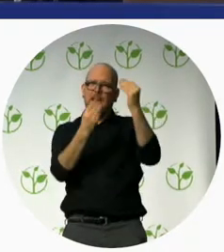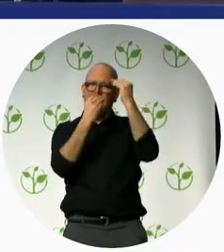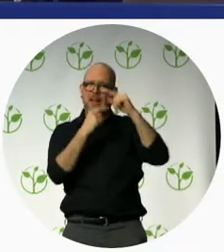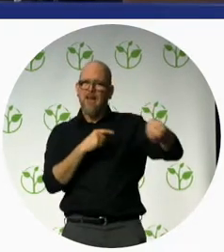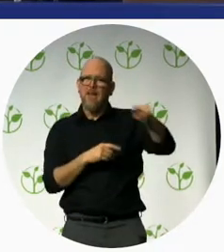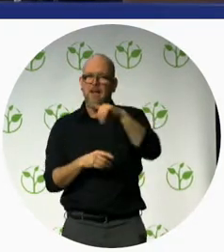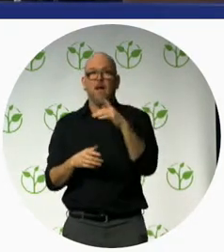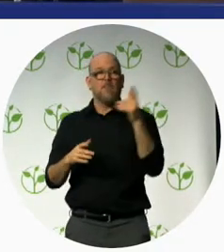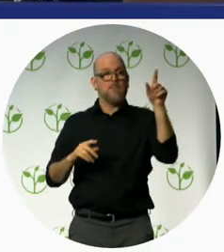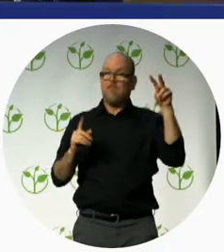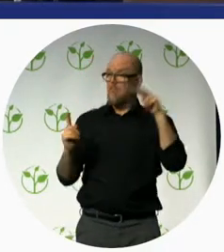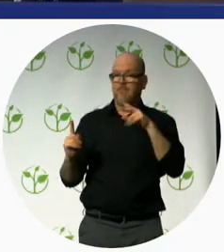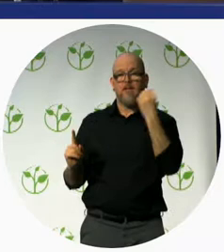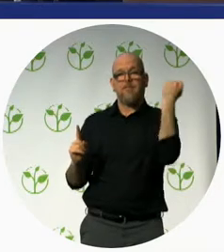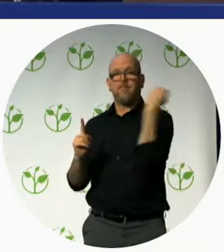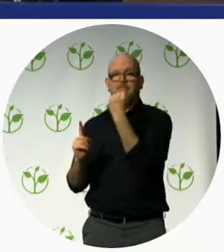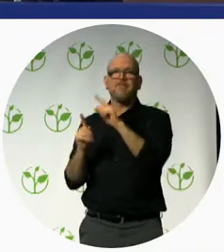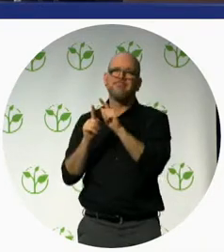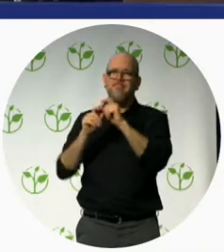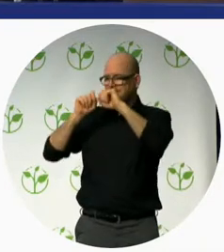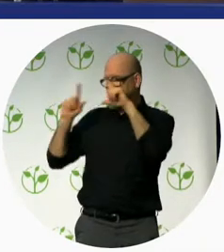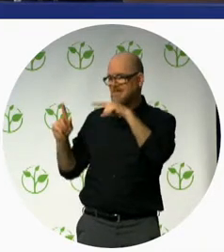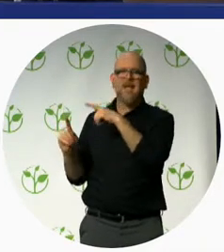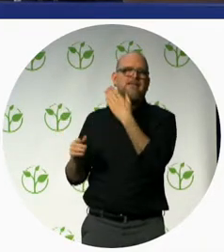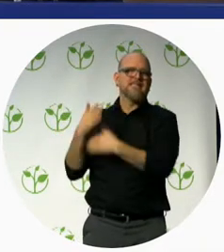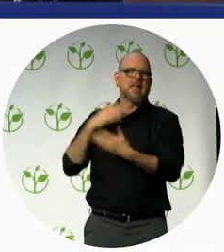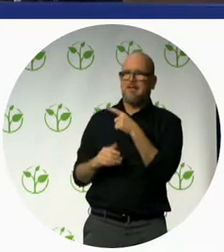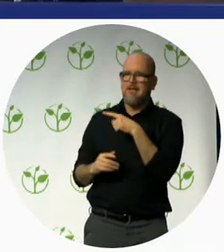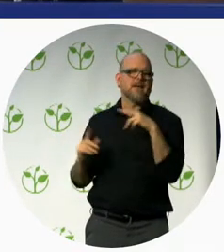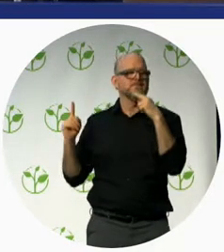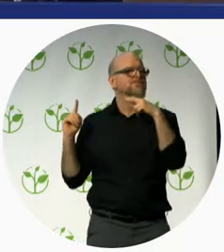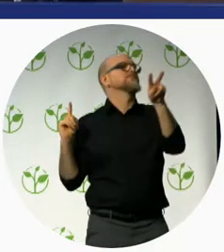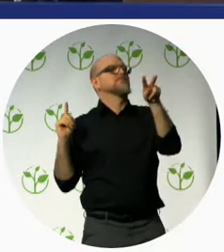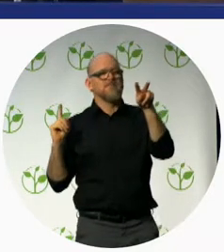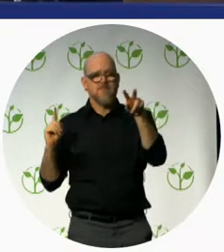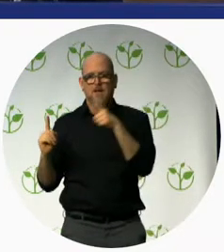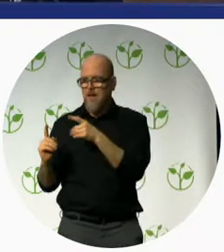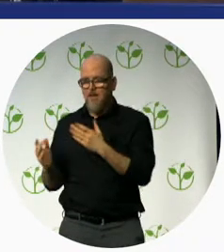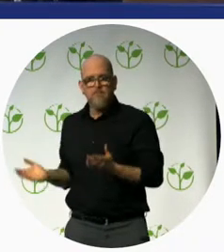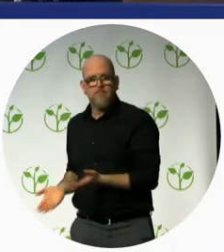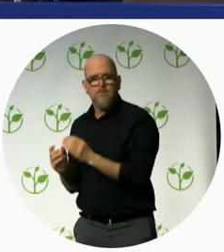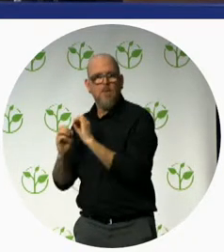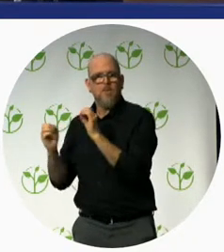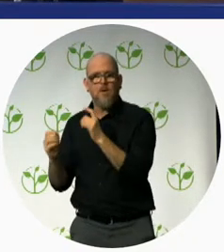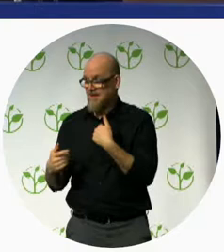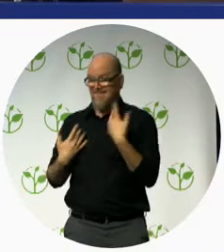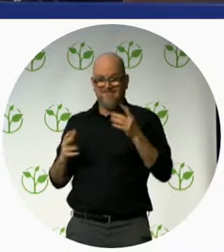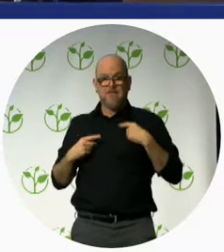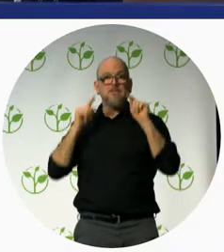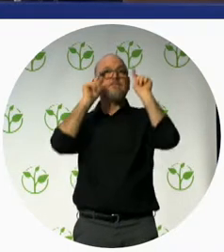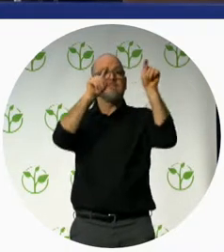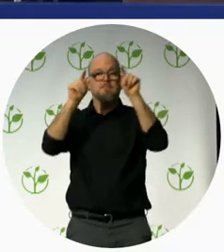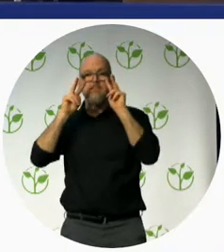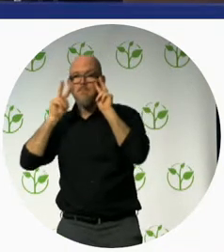with disability so when we went there for survey we found that the traditional survey method doesn't